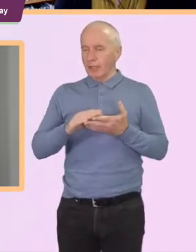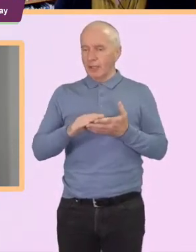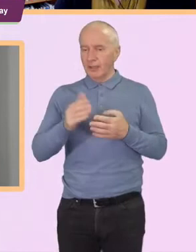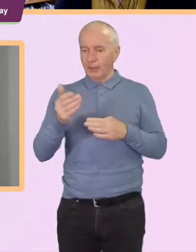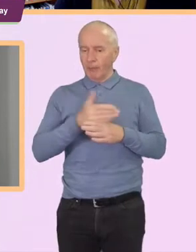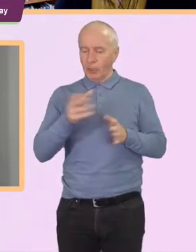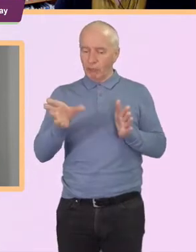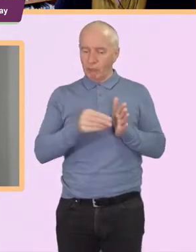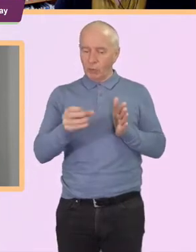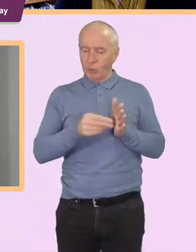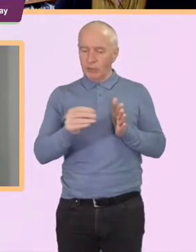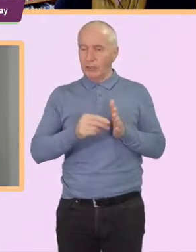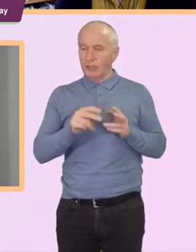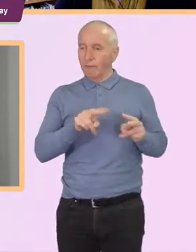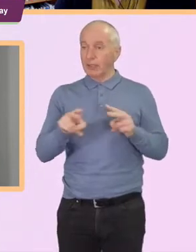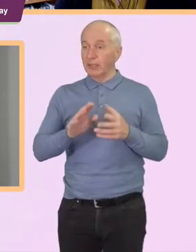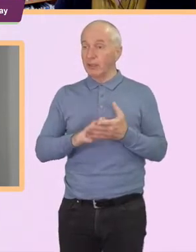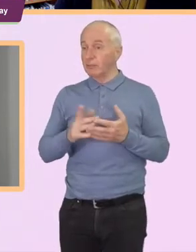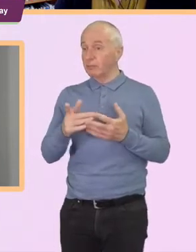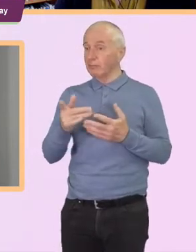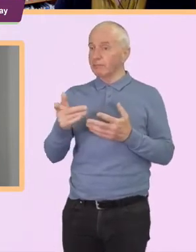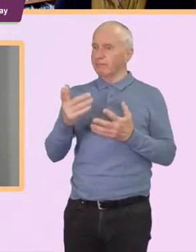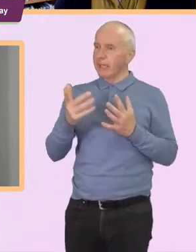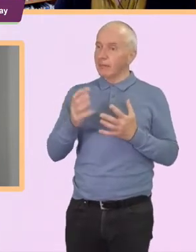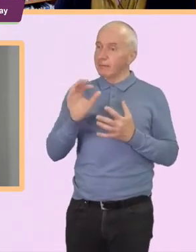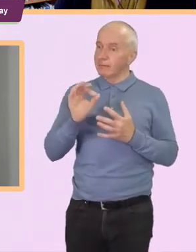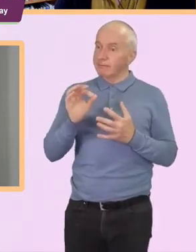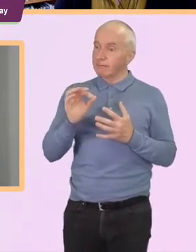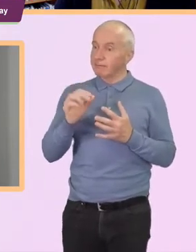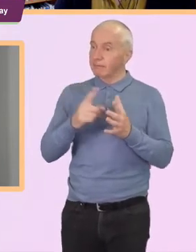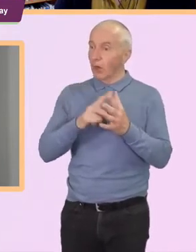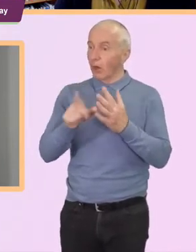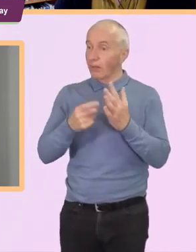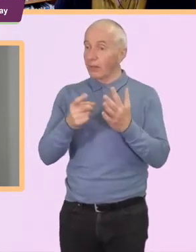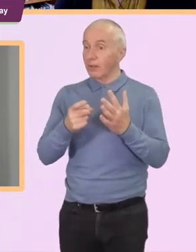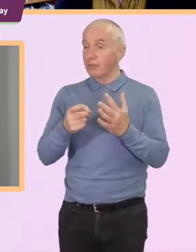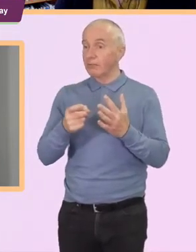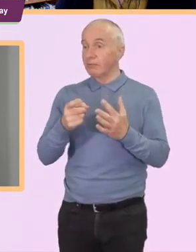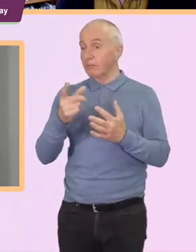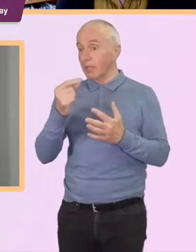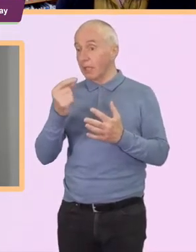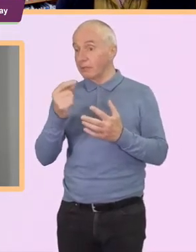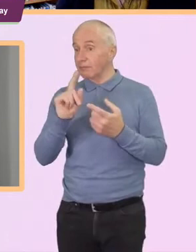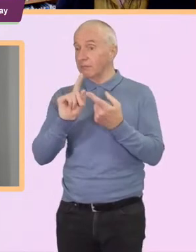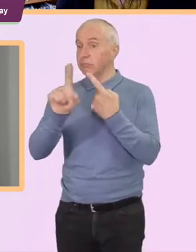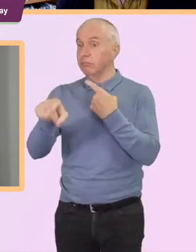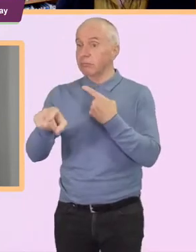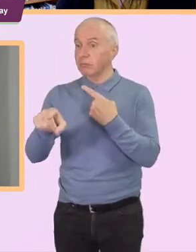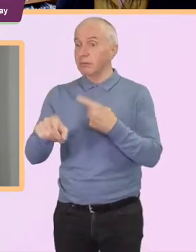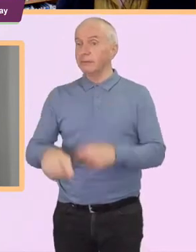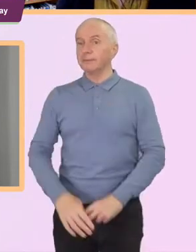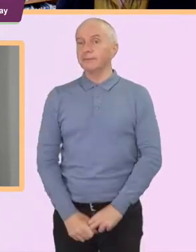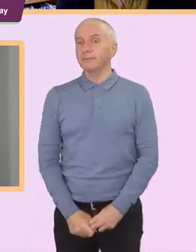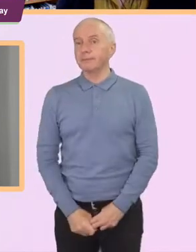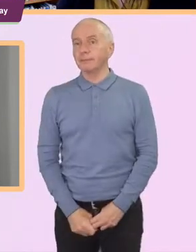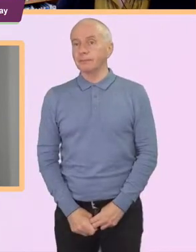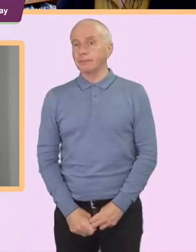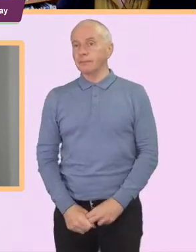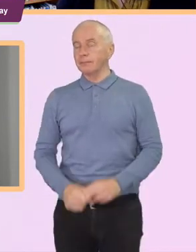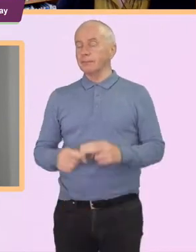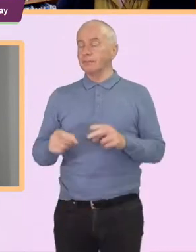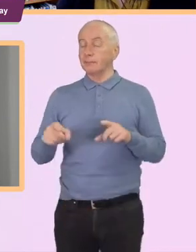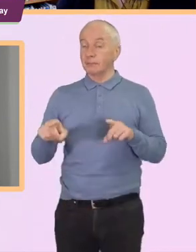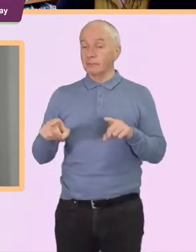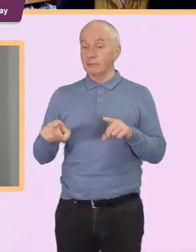send a challenge over to Arthur and get him thinking about this one and it actually follows on quite well from Martin Steers